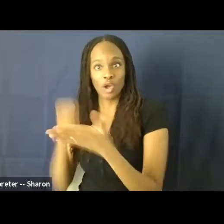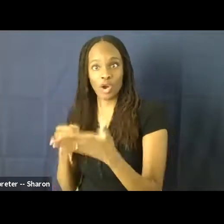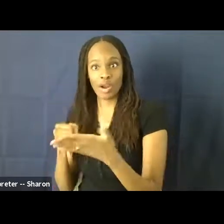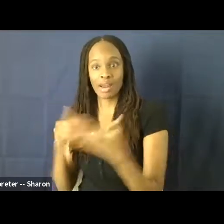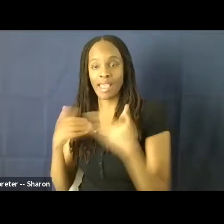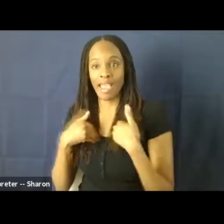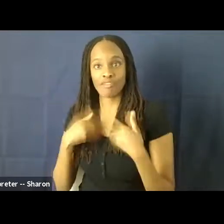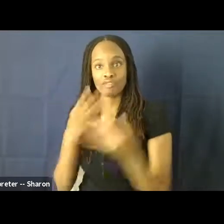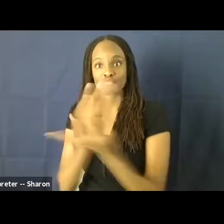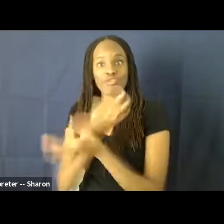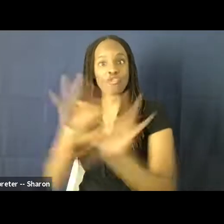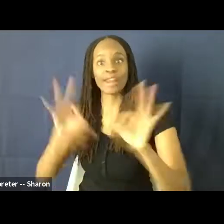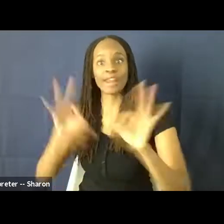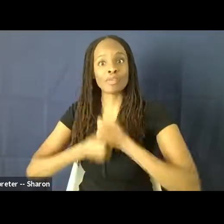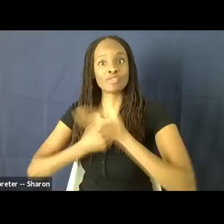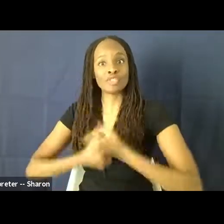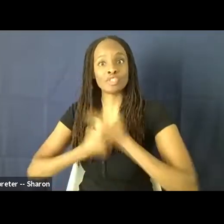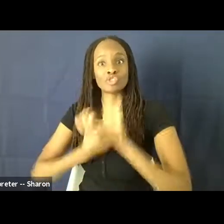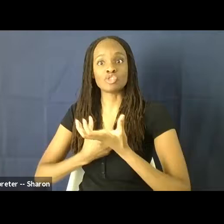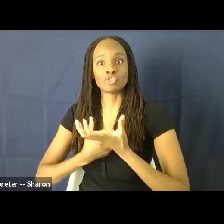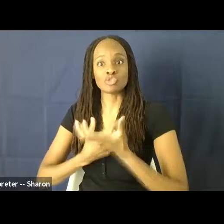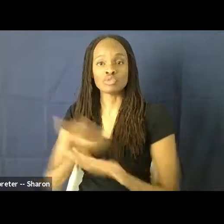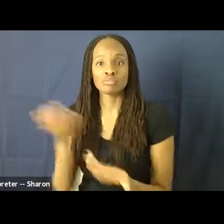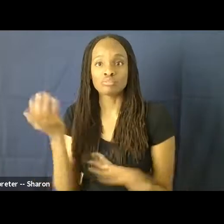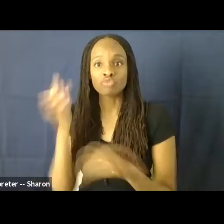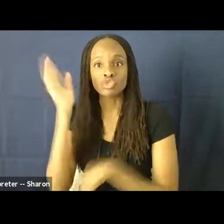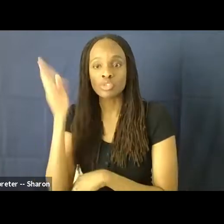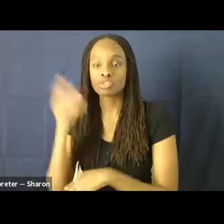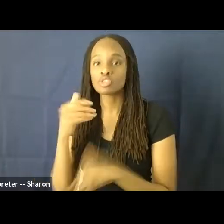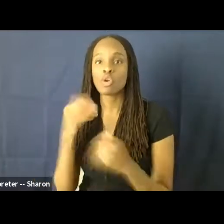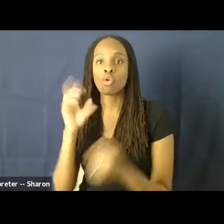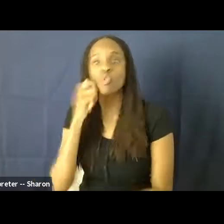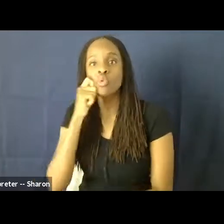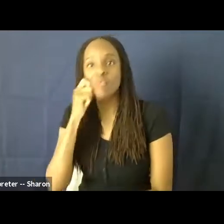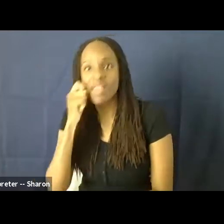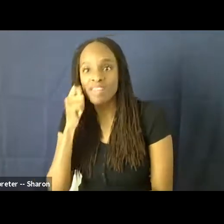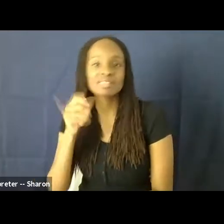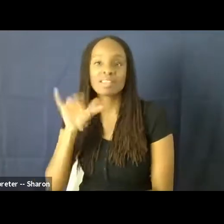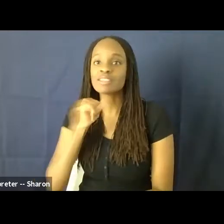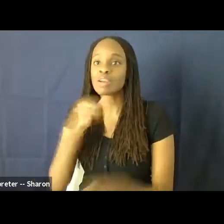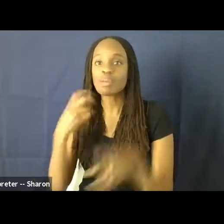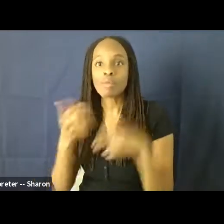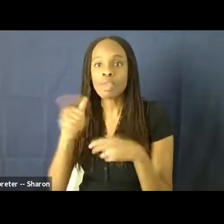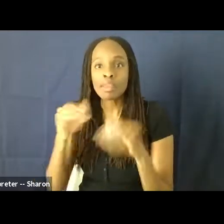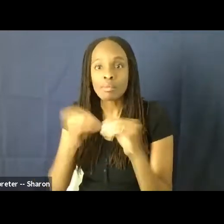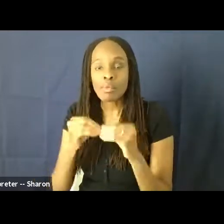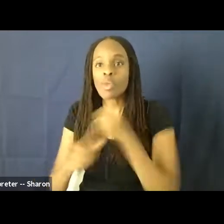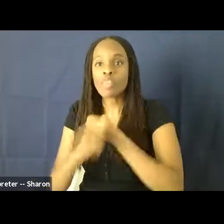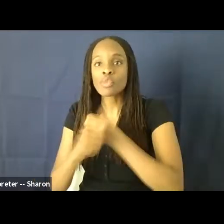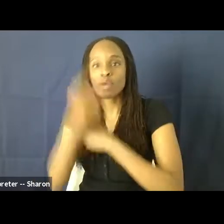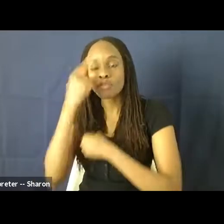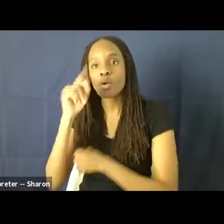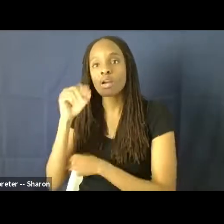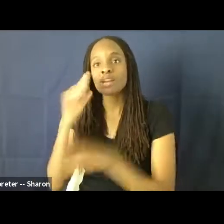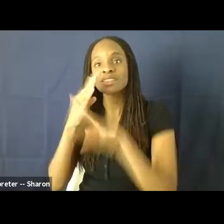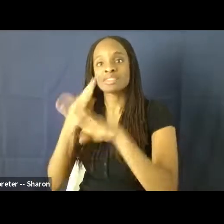freedom of speech behind them. So race is no longer an issue. The threat of censorship isn't an issue because now you have